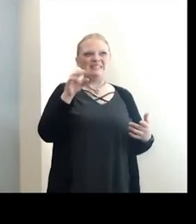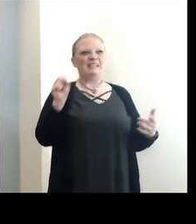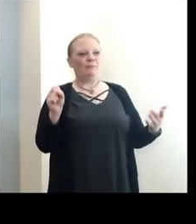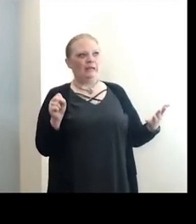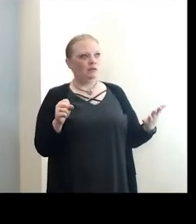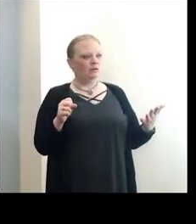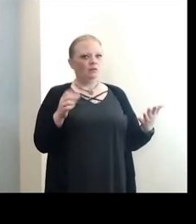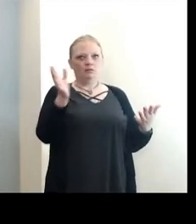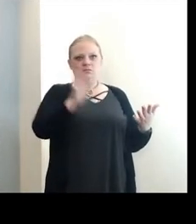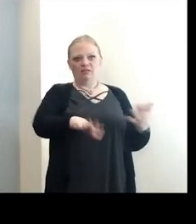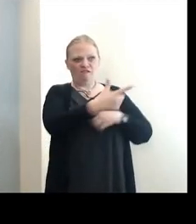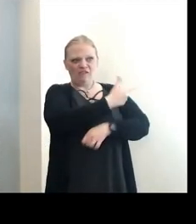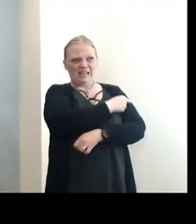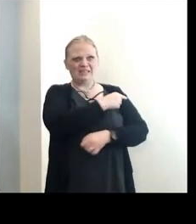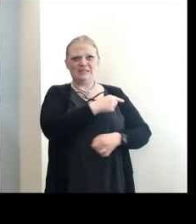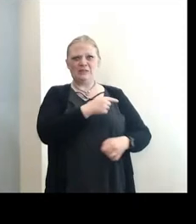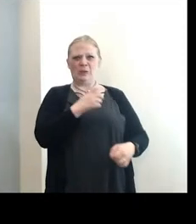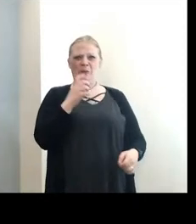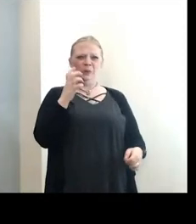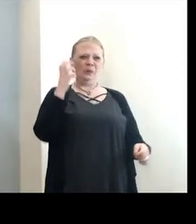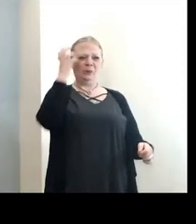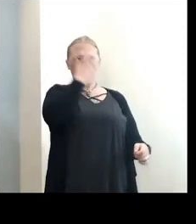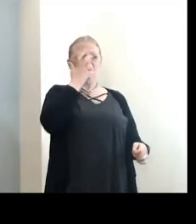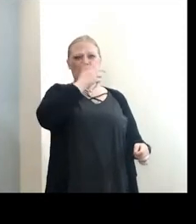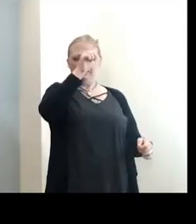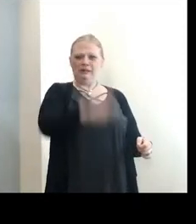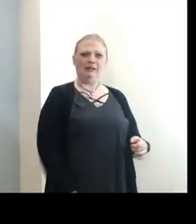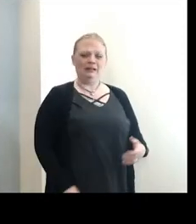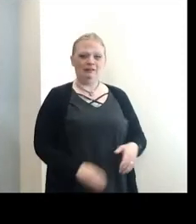where some of their vaccination rates are exceptionally low.